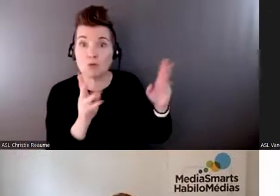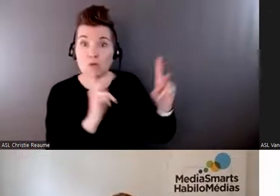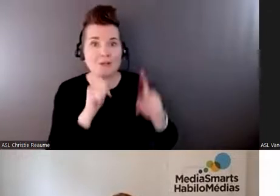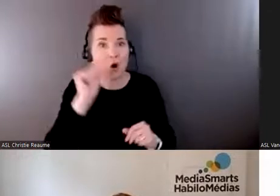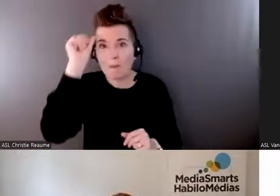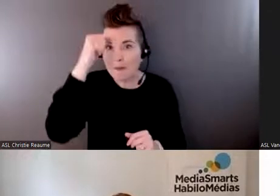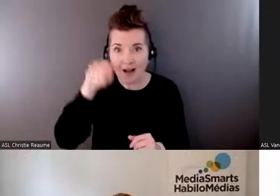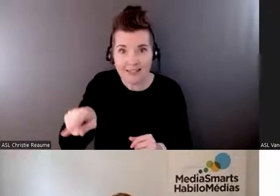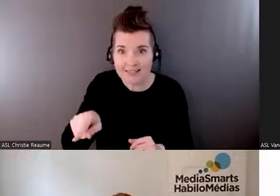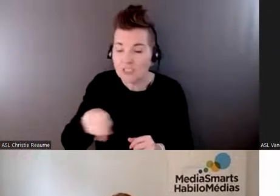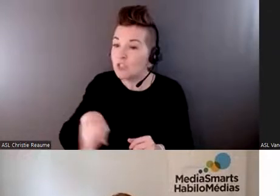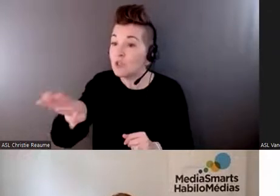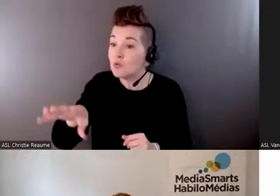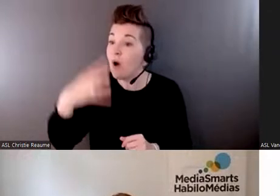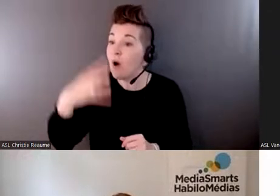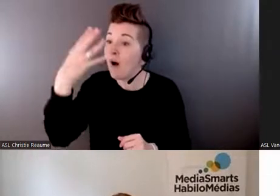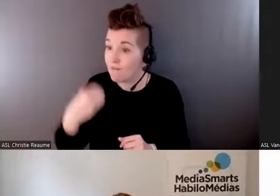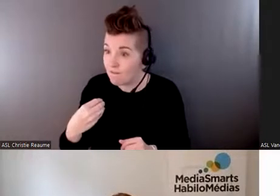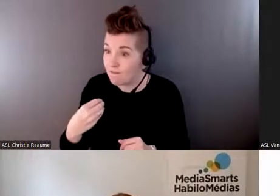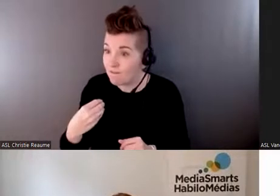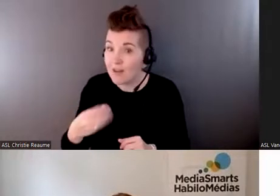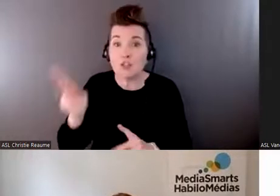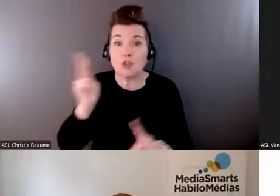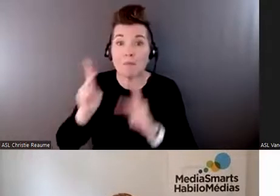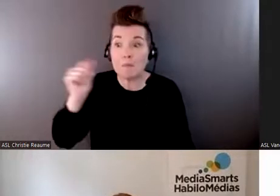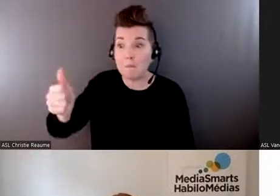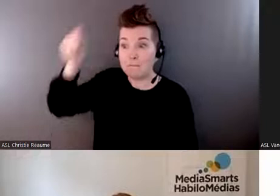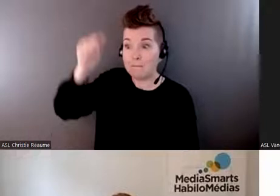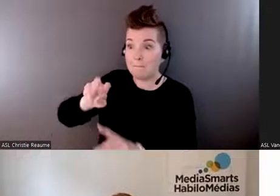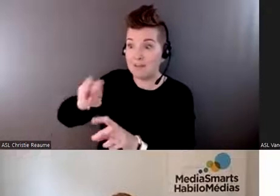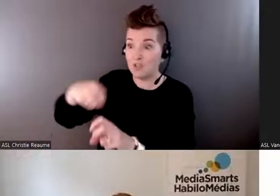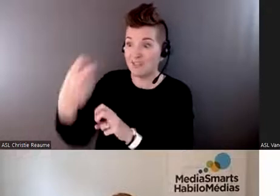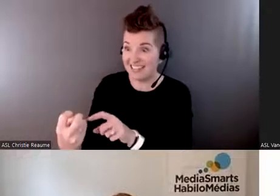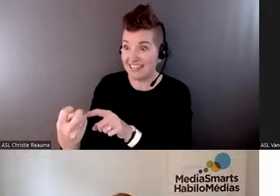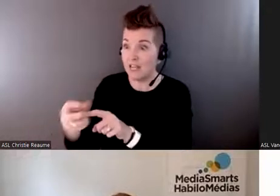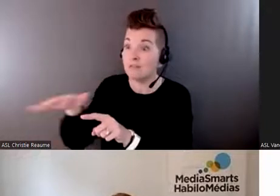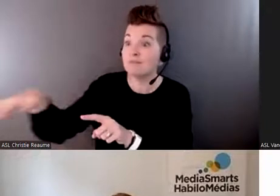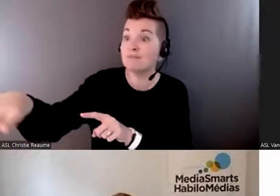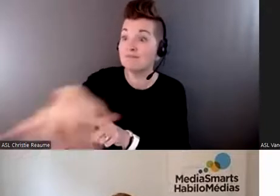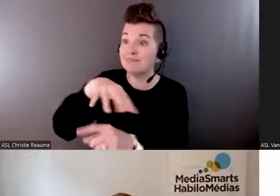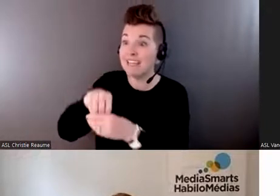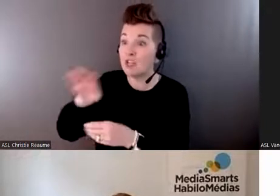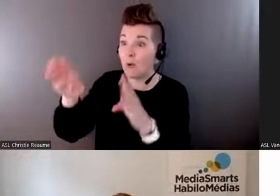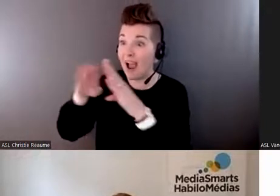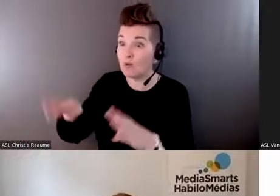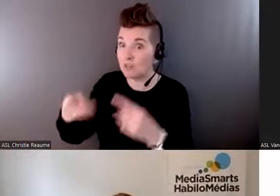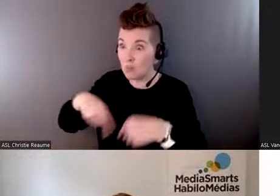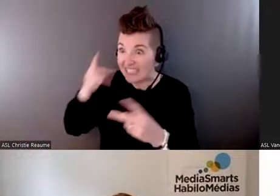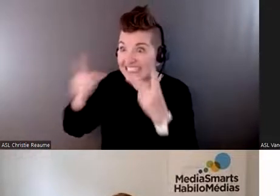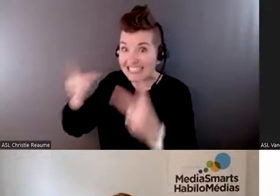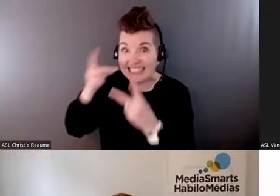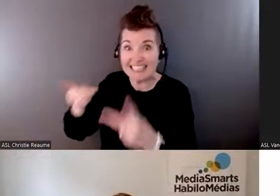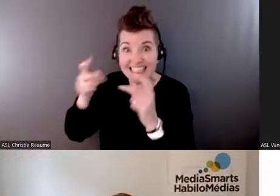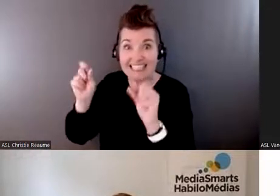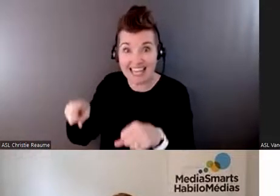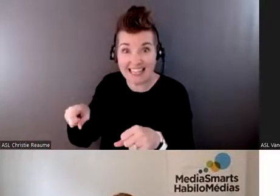Turning your cameras off when you start the call so people behind you aren't being recorded, you know, all that kind of stuff. So that's our knowledge connect. All of our